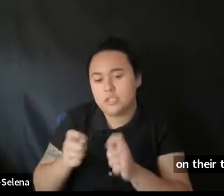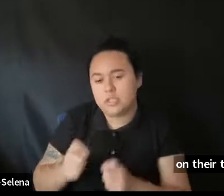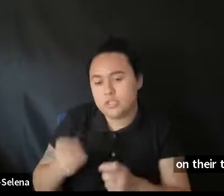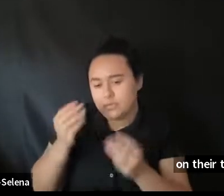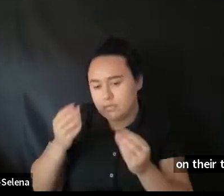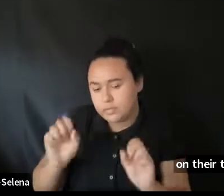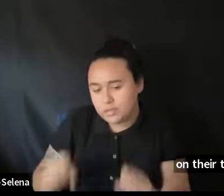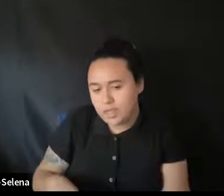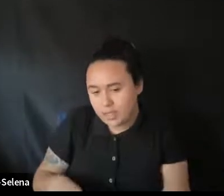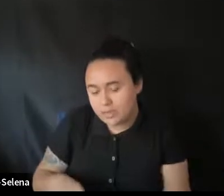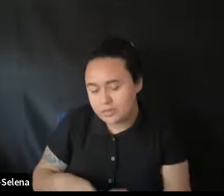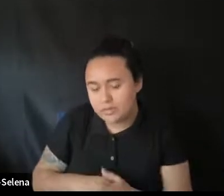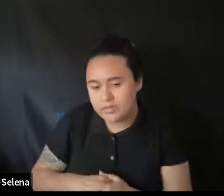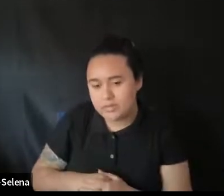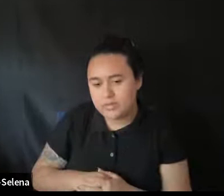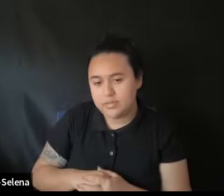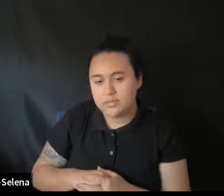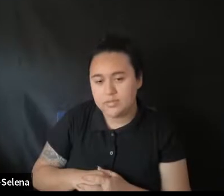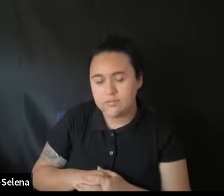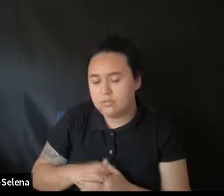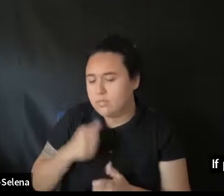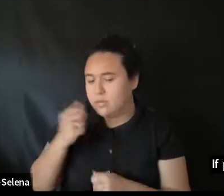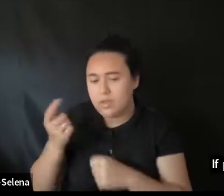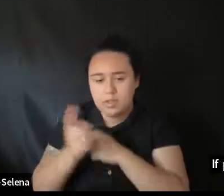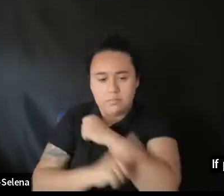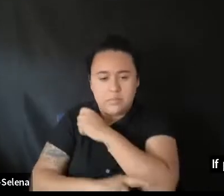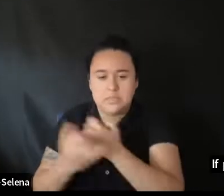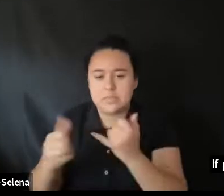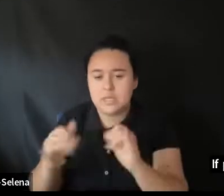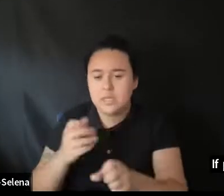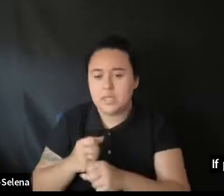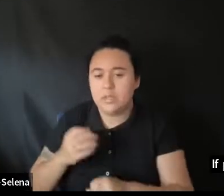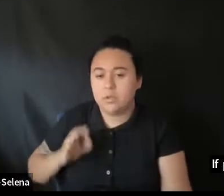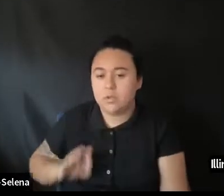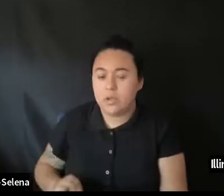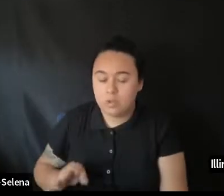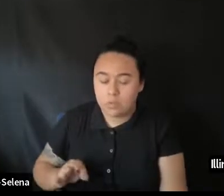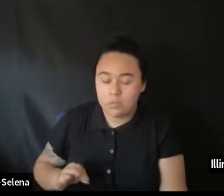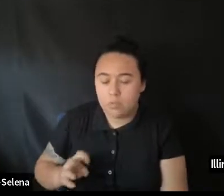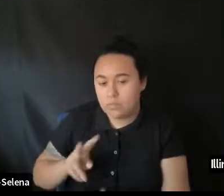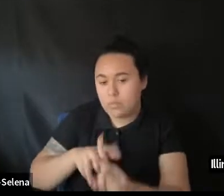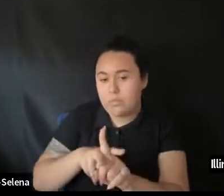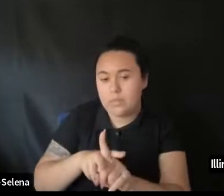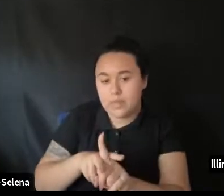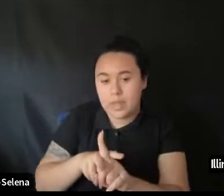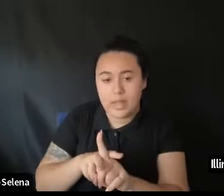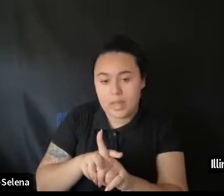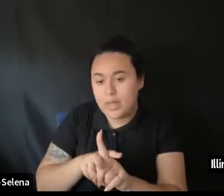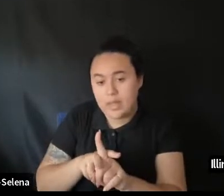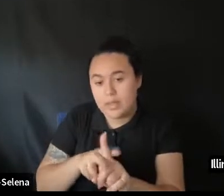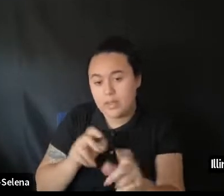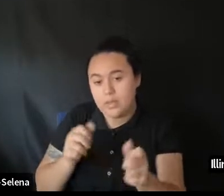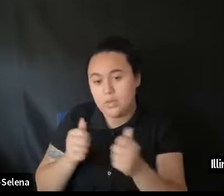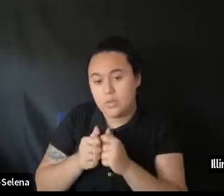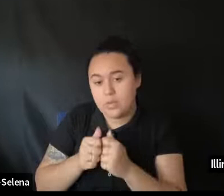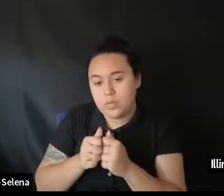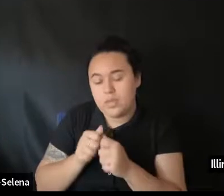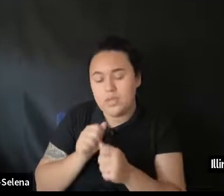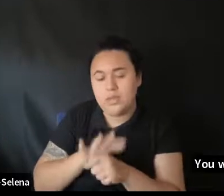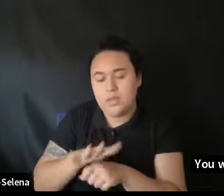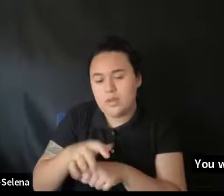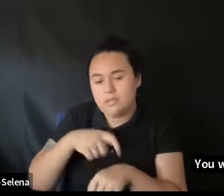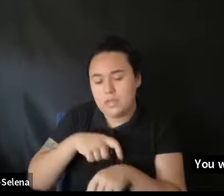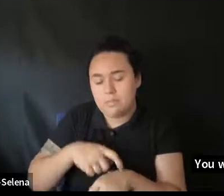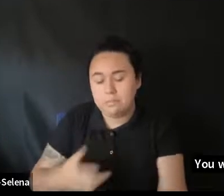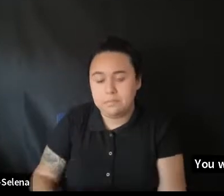Information. That you won't be penalized. You'll still get the credit. For having applied. With. Enough. Enough. Enough